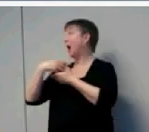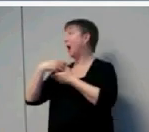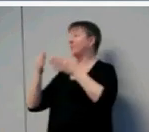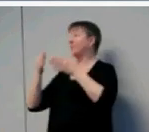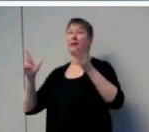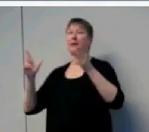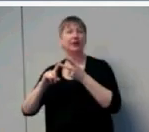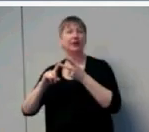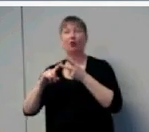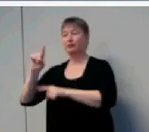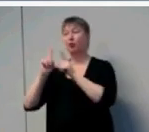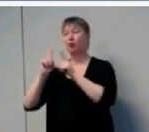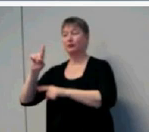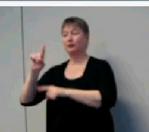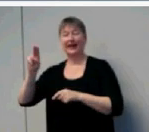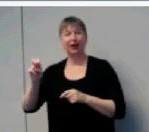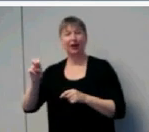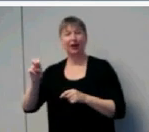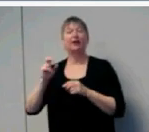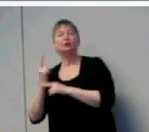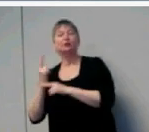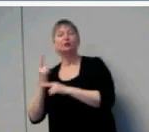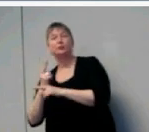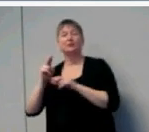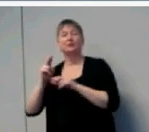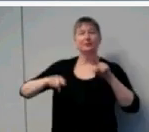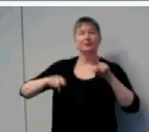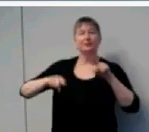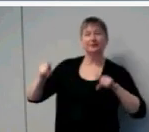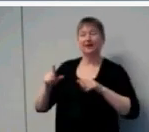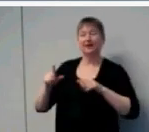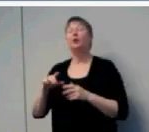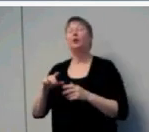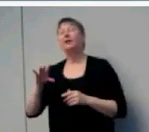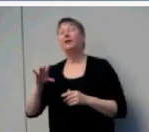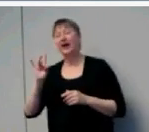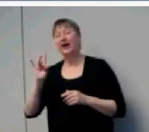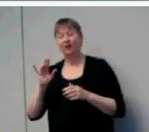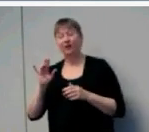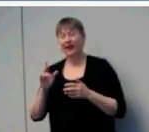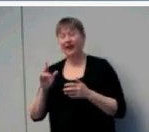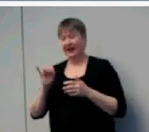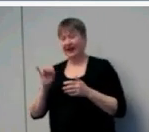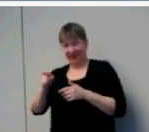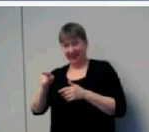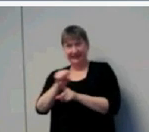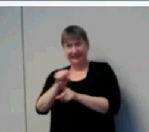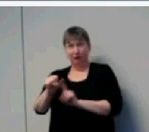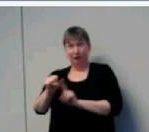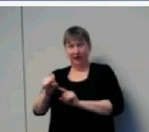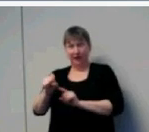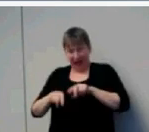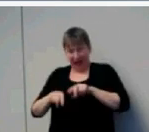important to ask about situations. We found that situations in which the child can't be closely monitored, that was more